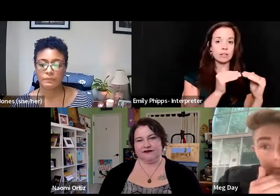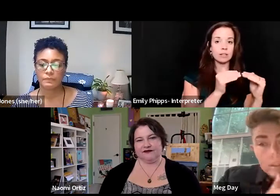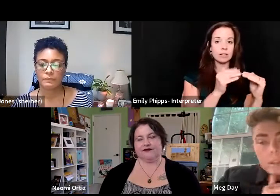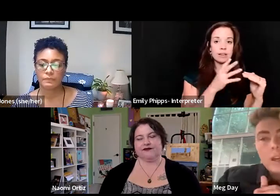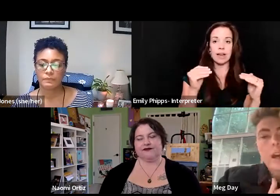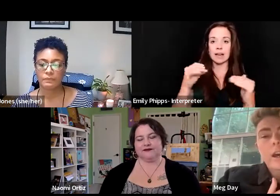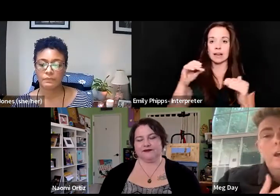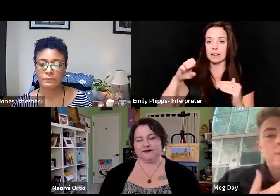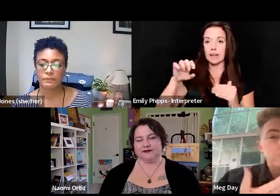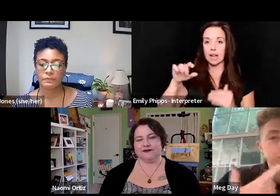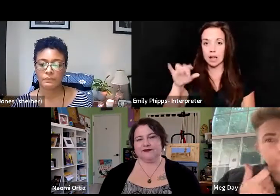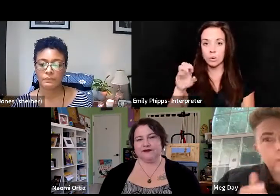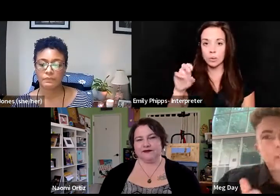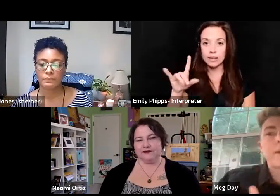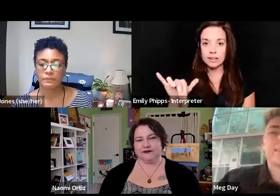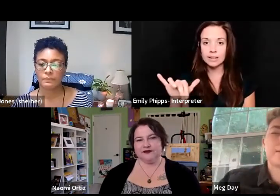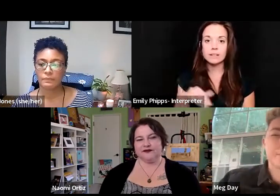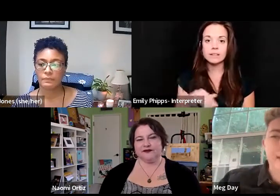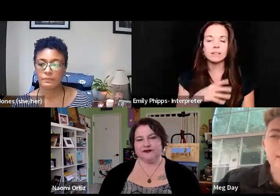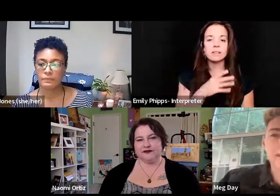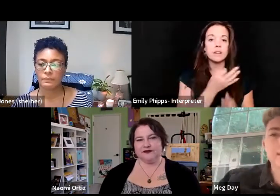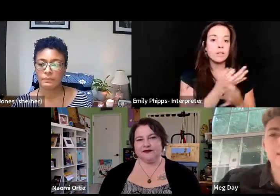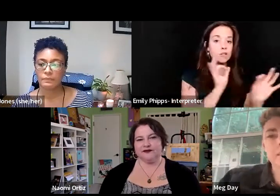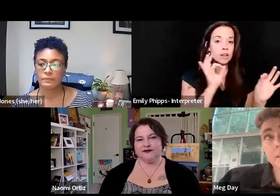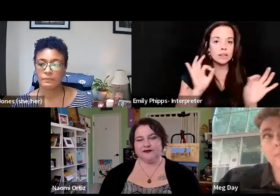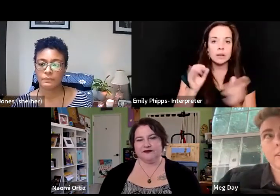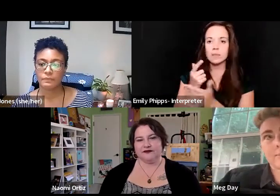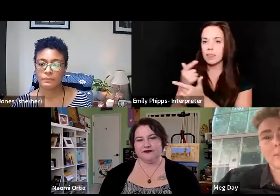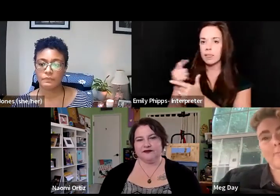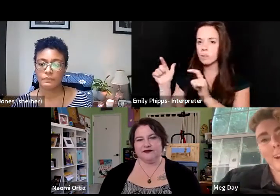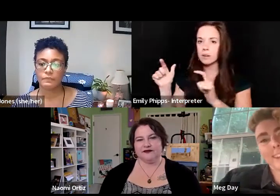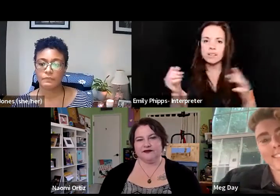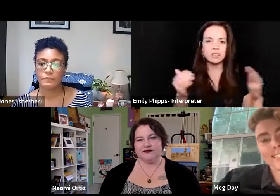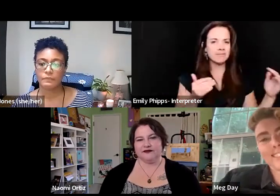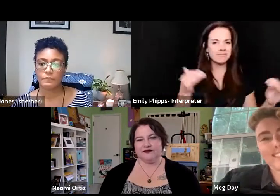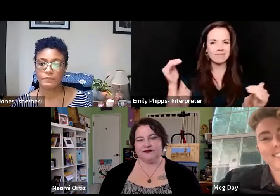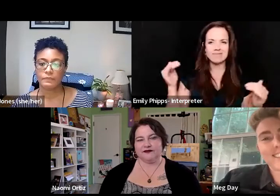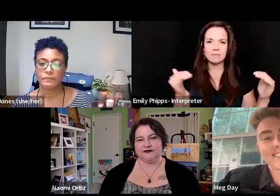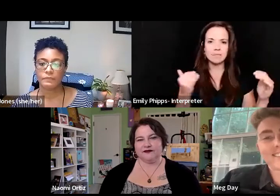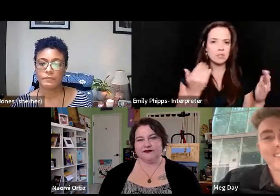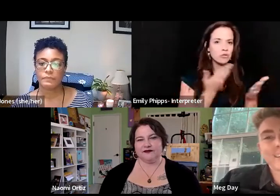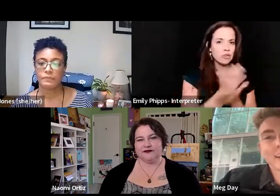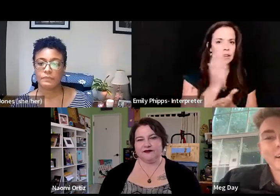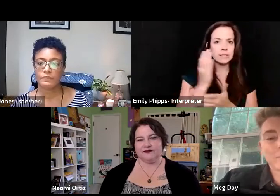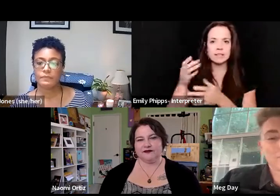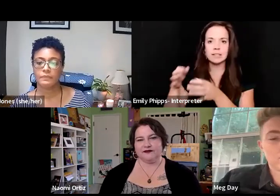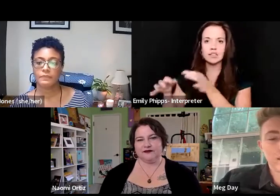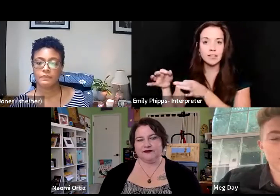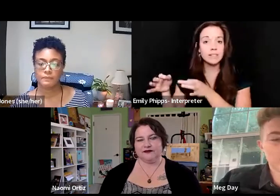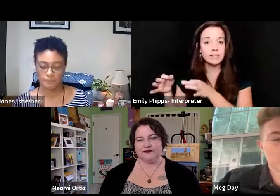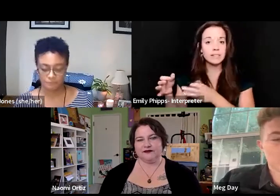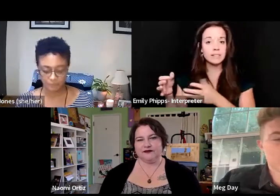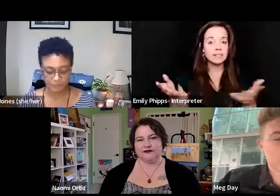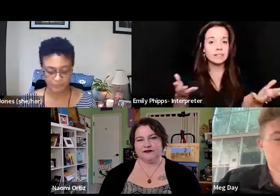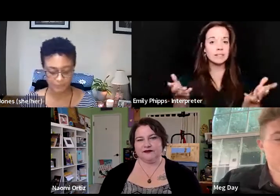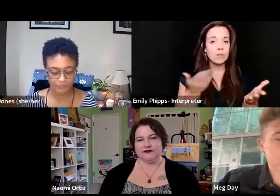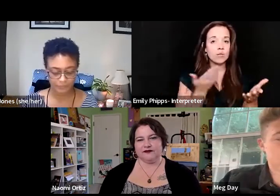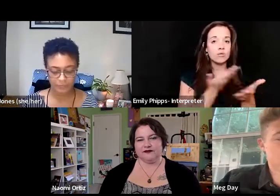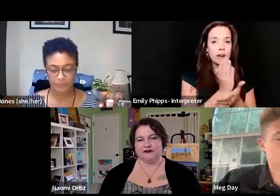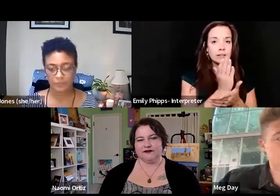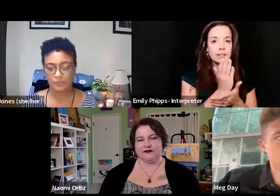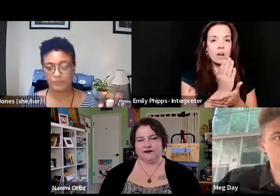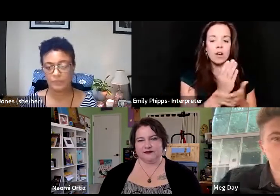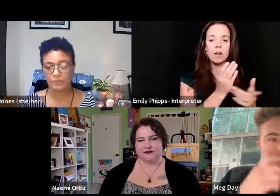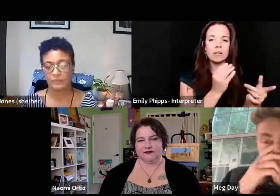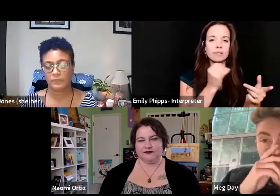equity, between freedom and liberation. There's a difference between rights and justice. Rights are not